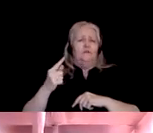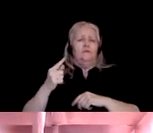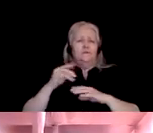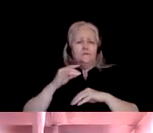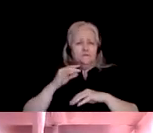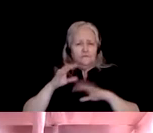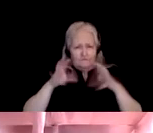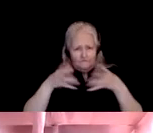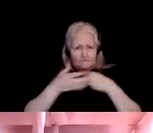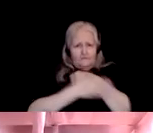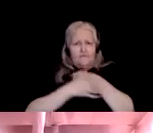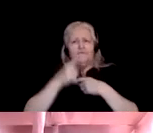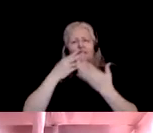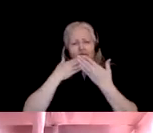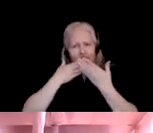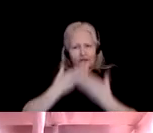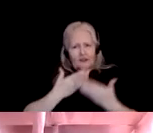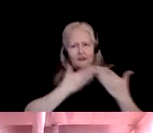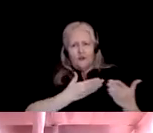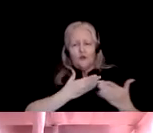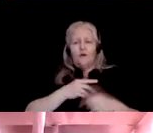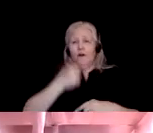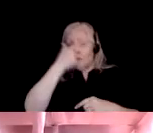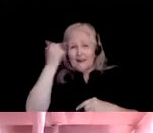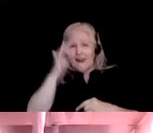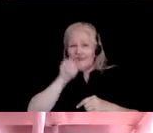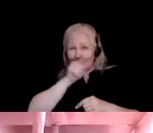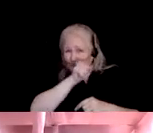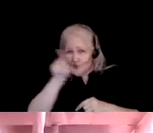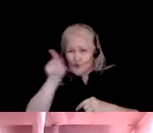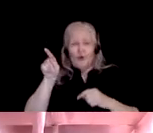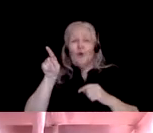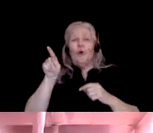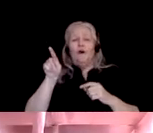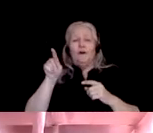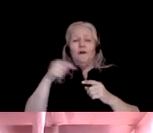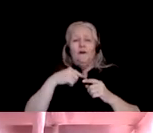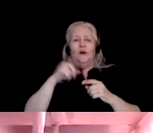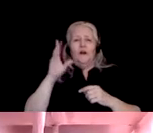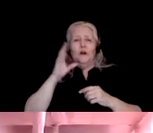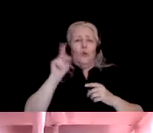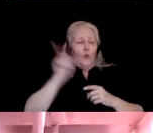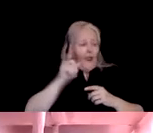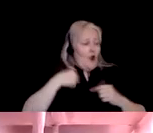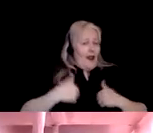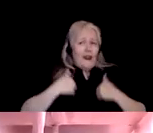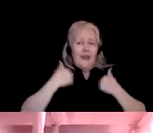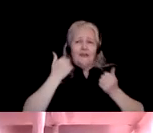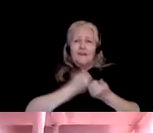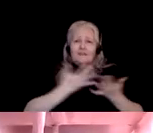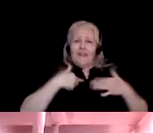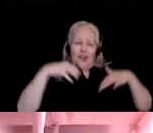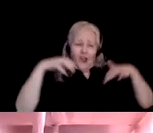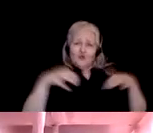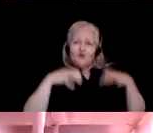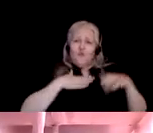It's because of you, all that I live and I do, the work that I do.